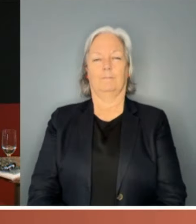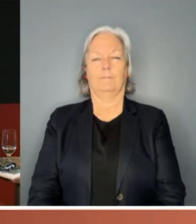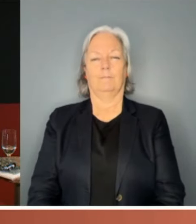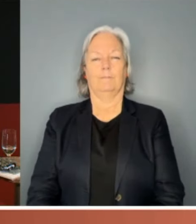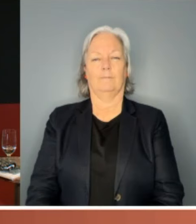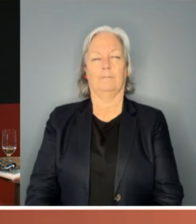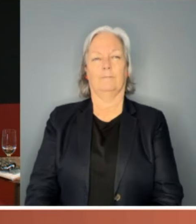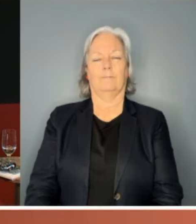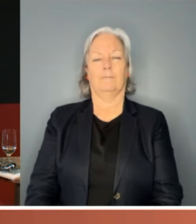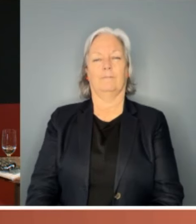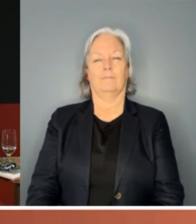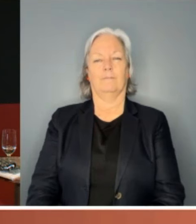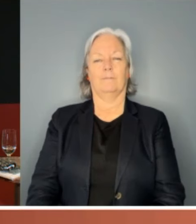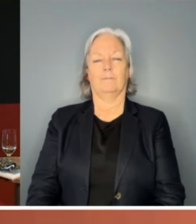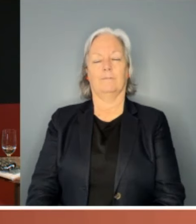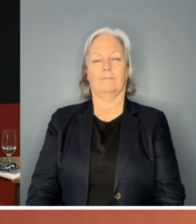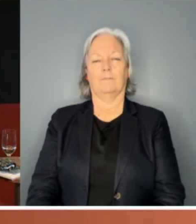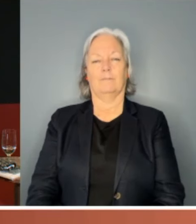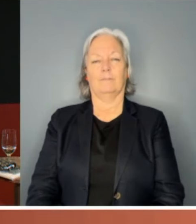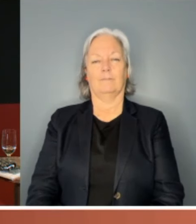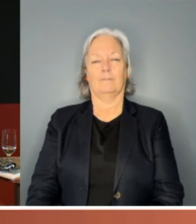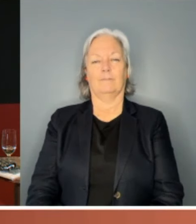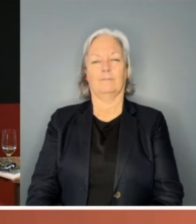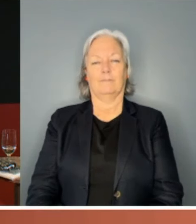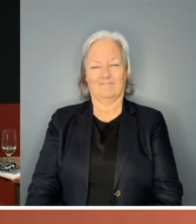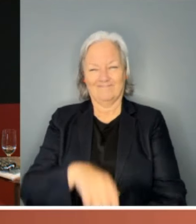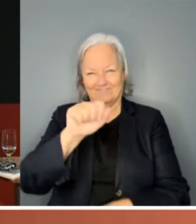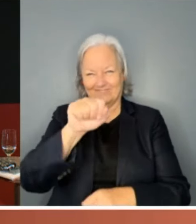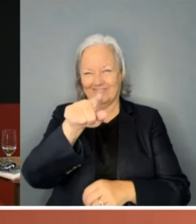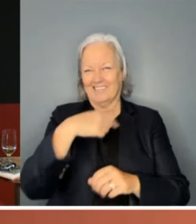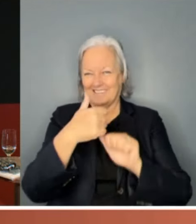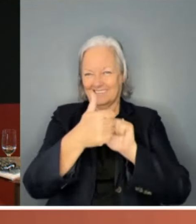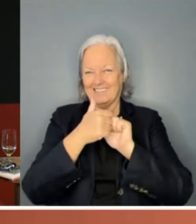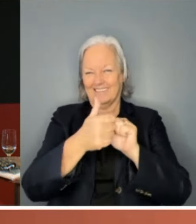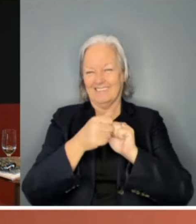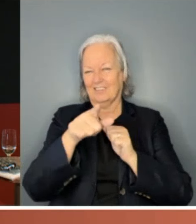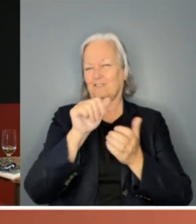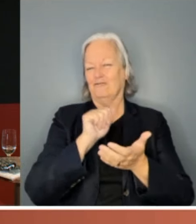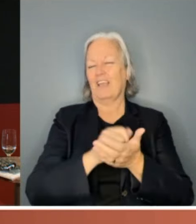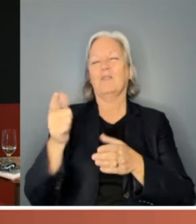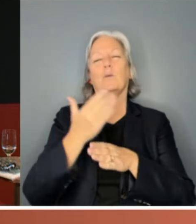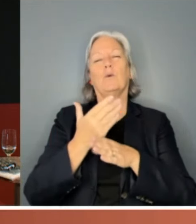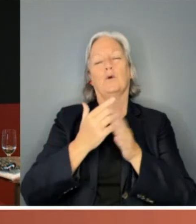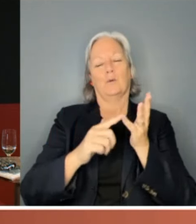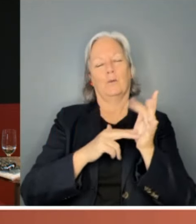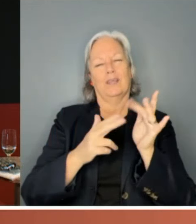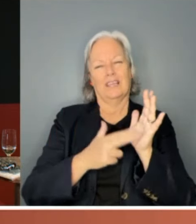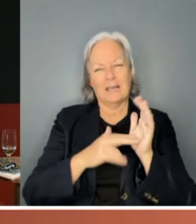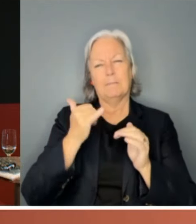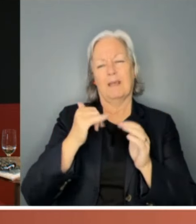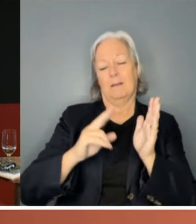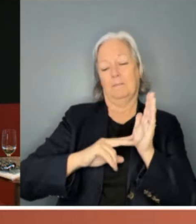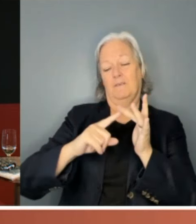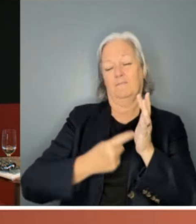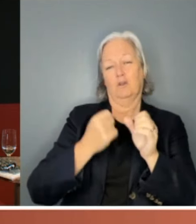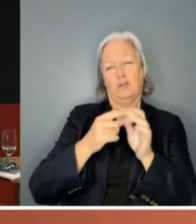It's lovely to see you, Kath. Yes, we did work together at United Workers' Union. I might go to Virginia and then have a think